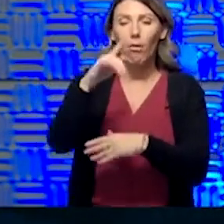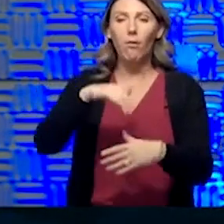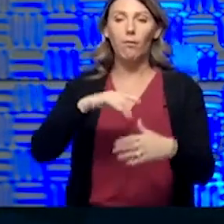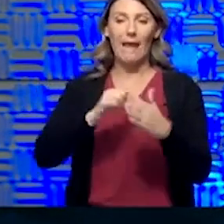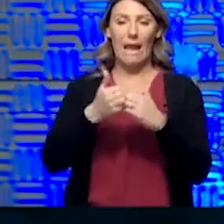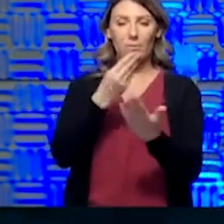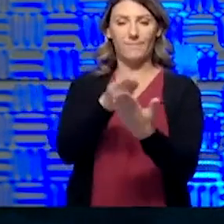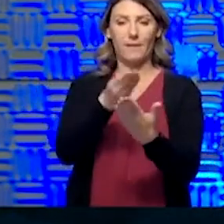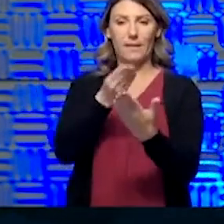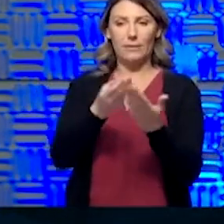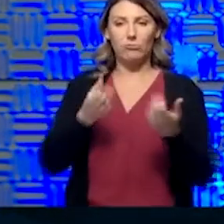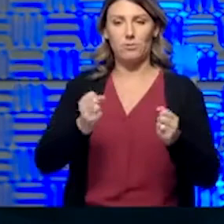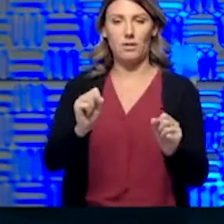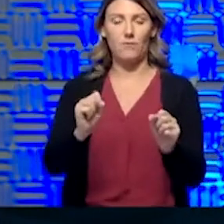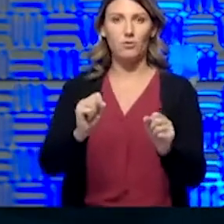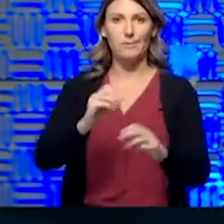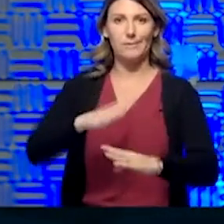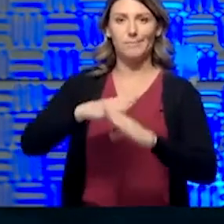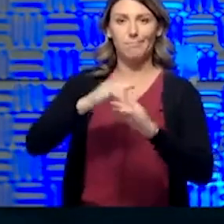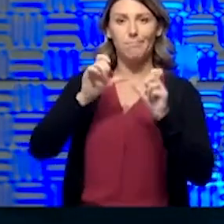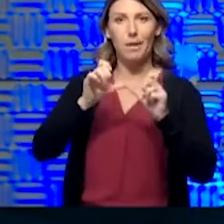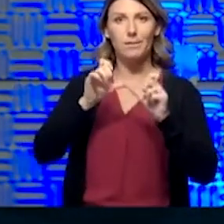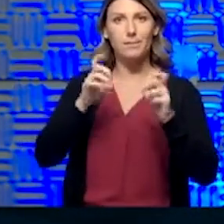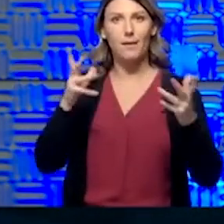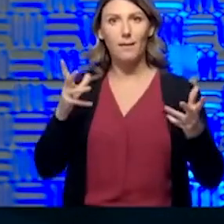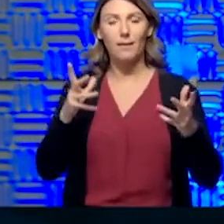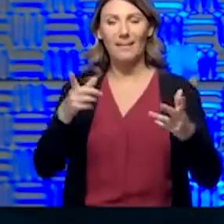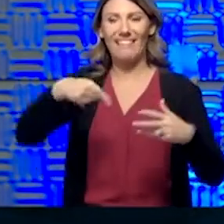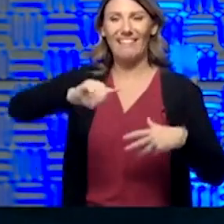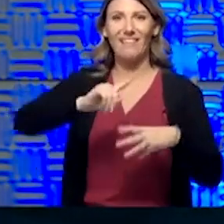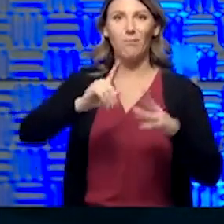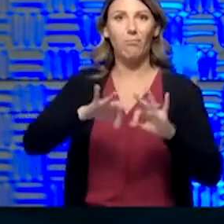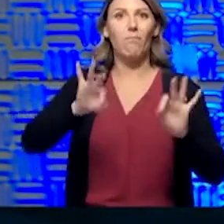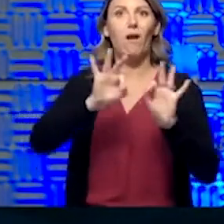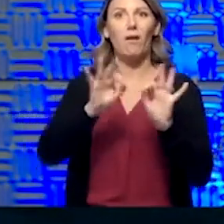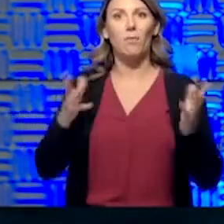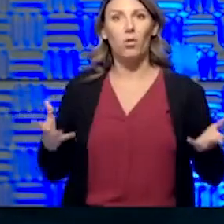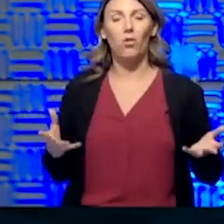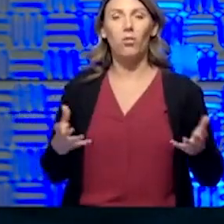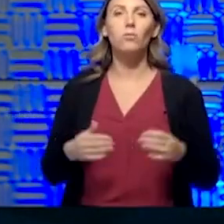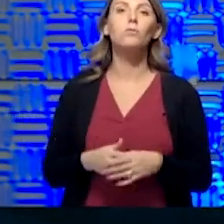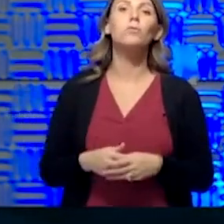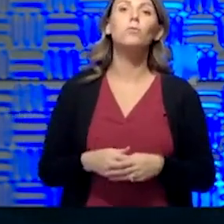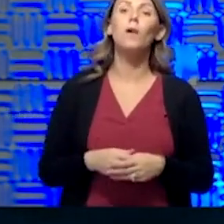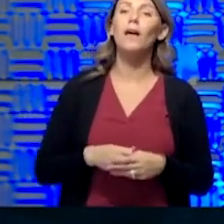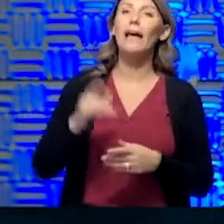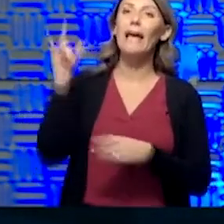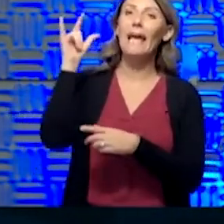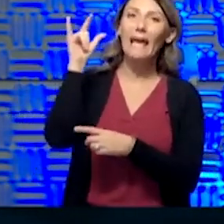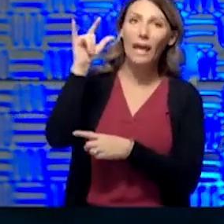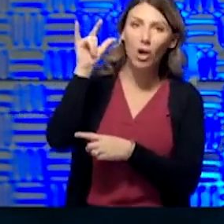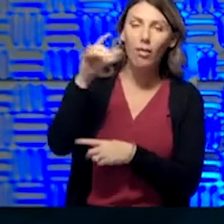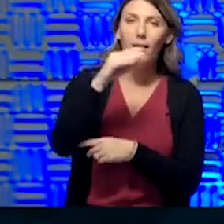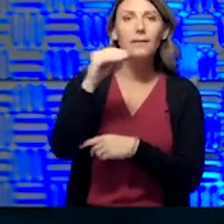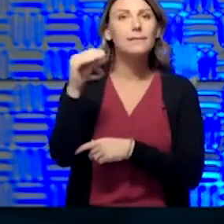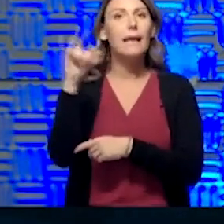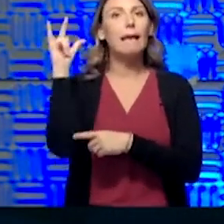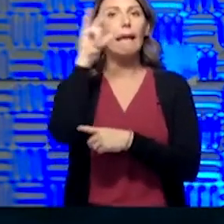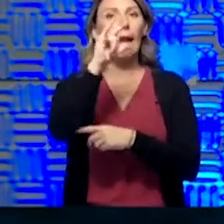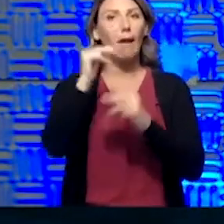efforts to try to keep airplanes and airports viable, airlines and airports viable? How is it working?